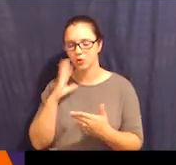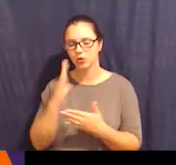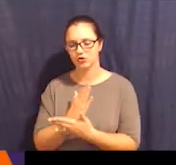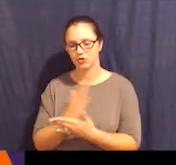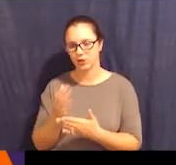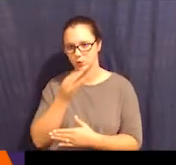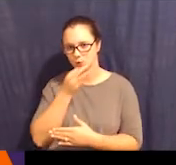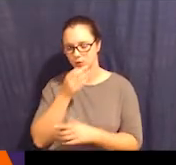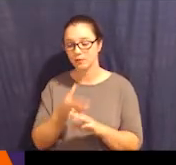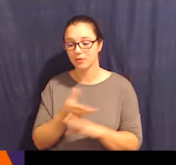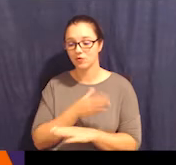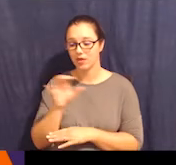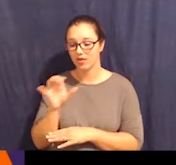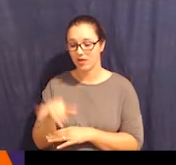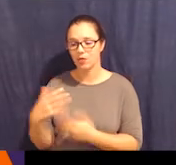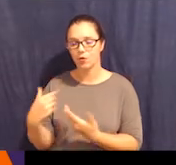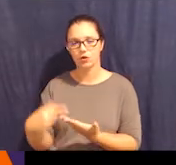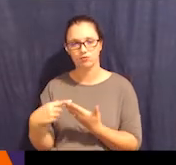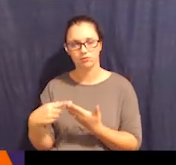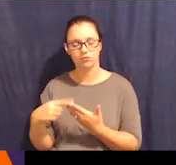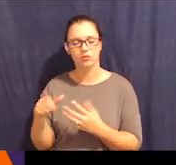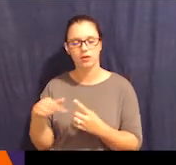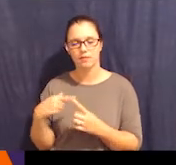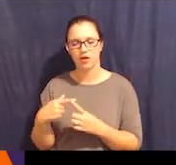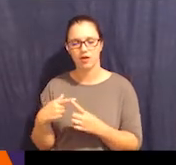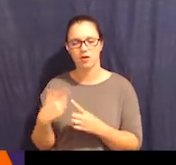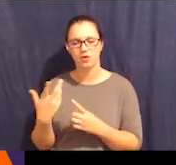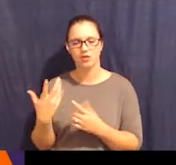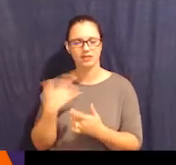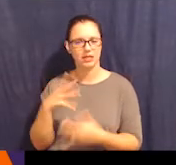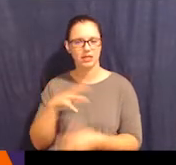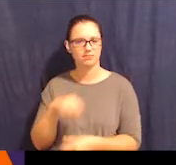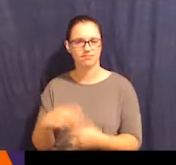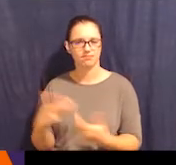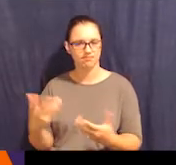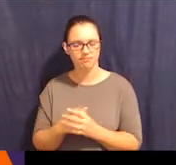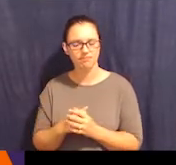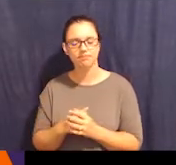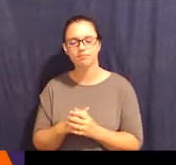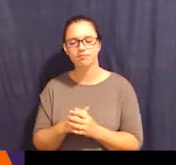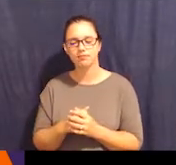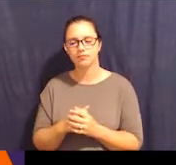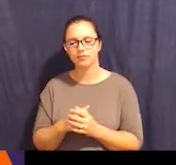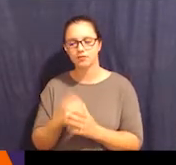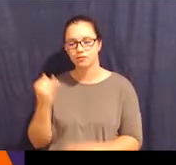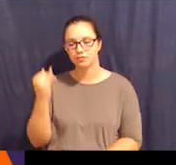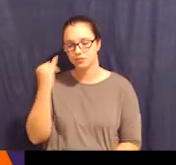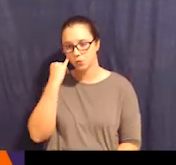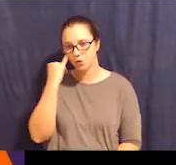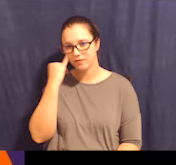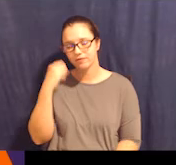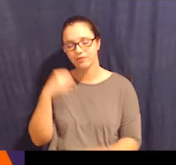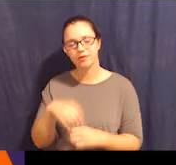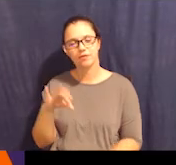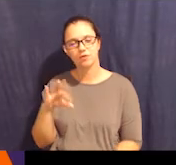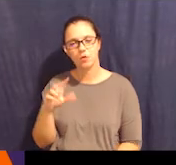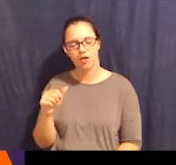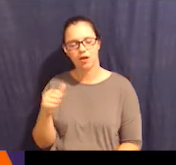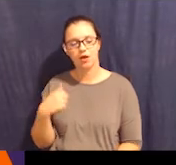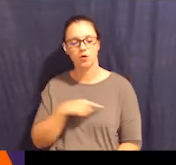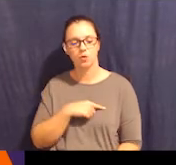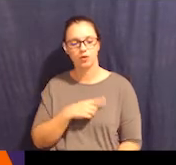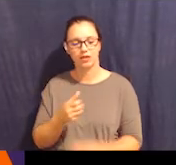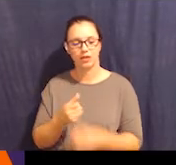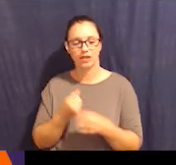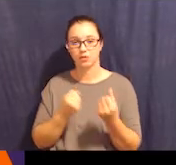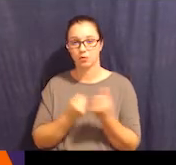put in them? So if in Florida, we end up getting the supported decision-making bill that we are trying to pass, and I'll tell you more about